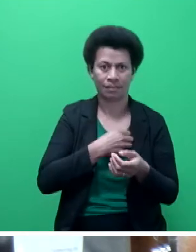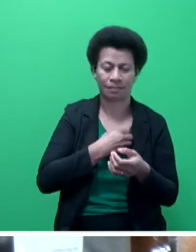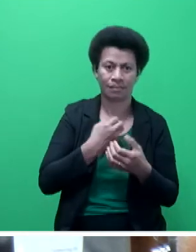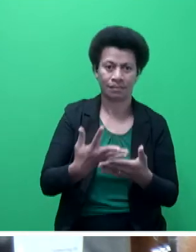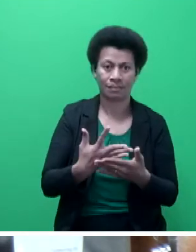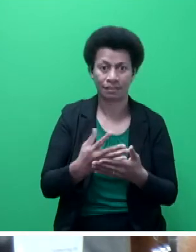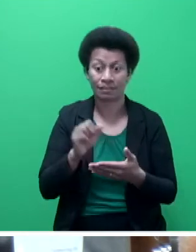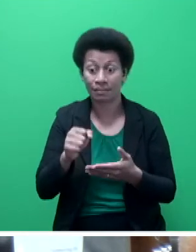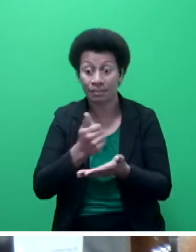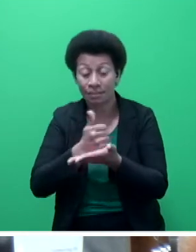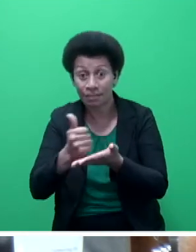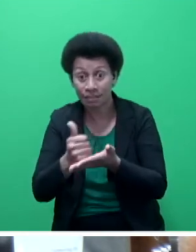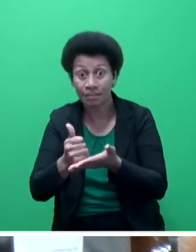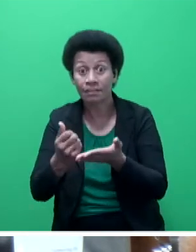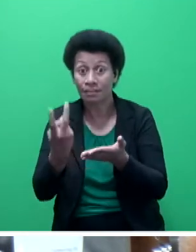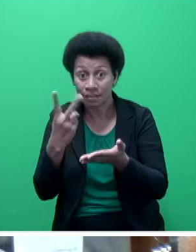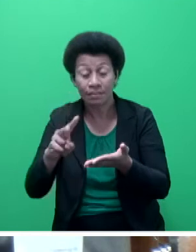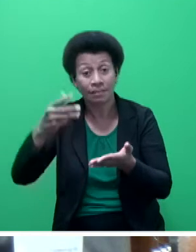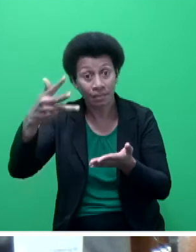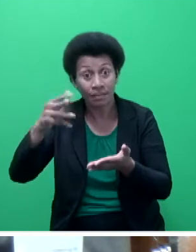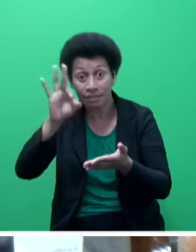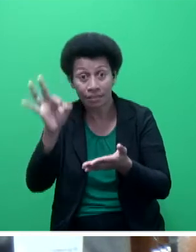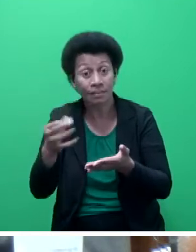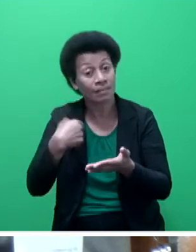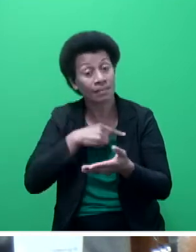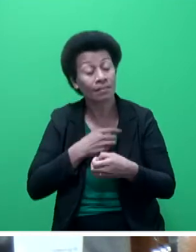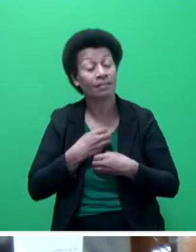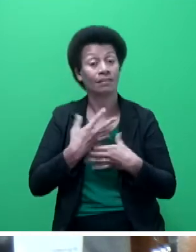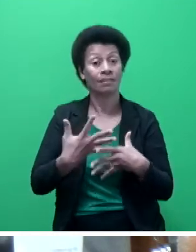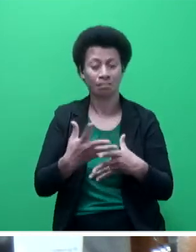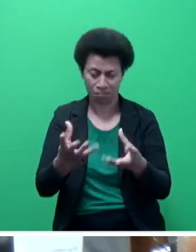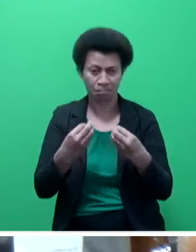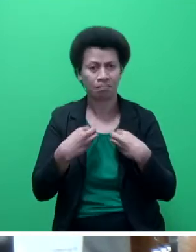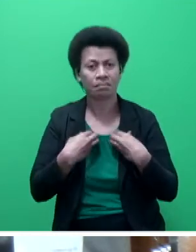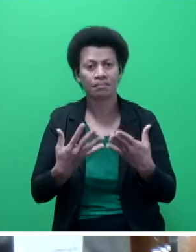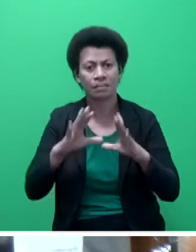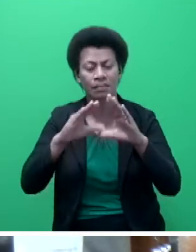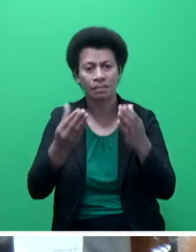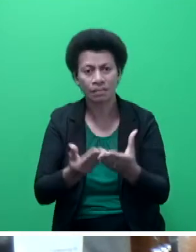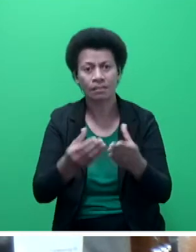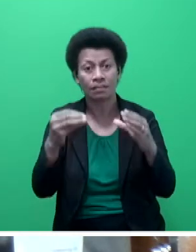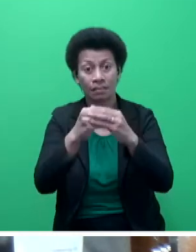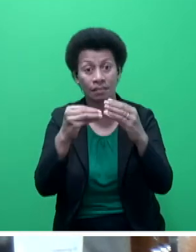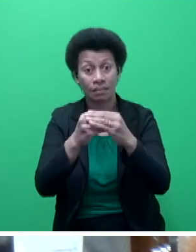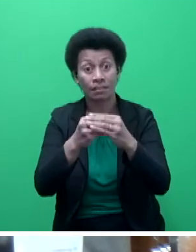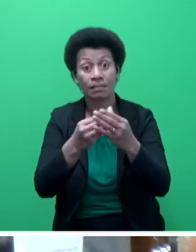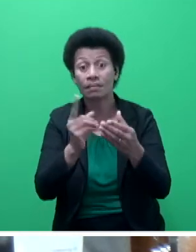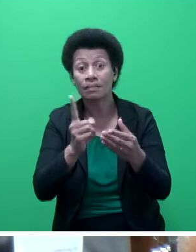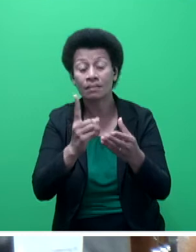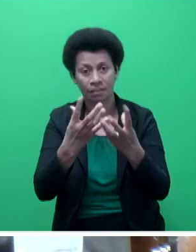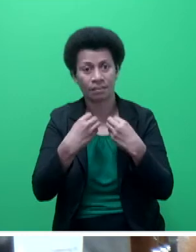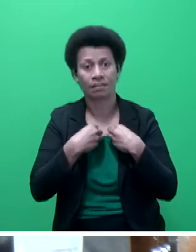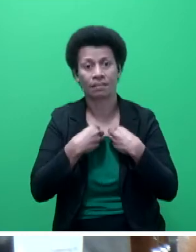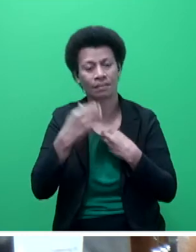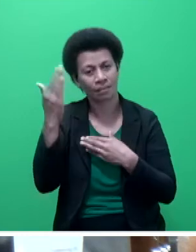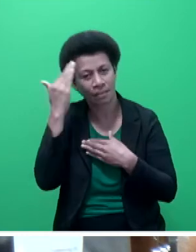when the figures did come out 29%, we were quite surprised. But we accepted it. The World Bank has worked, we accepted it because